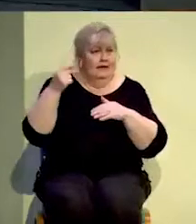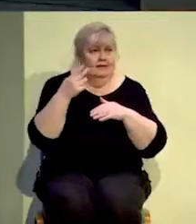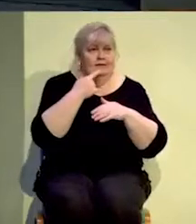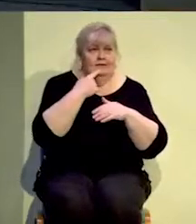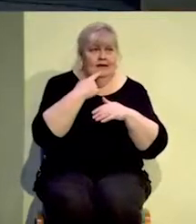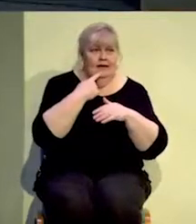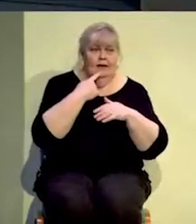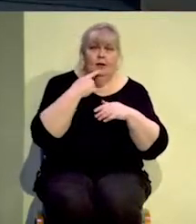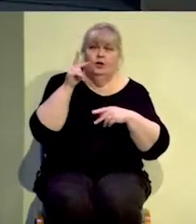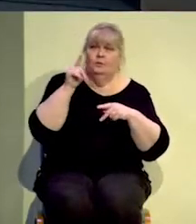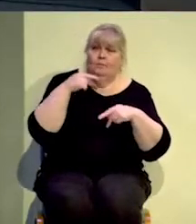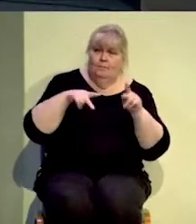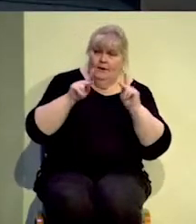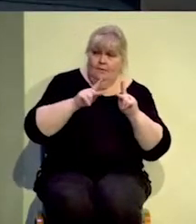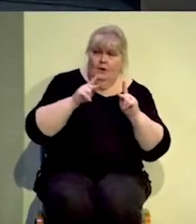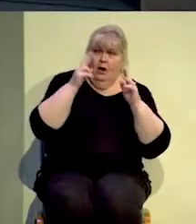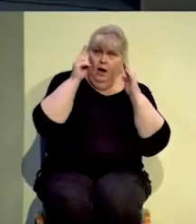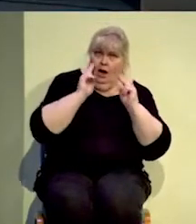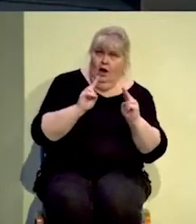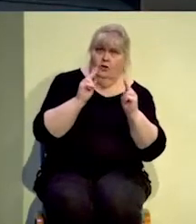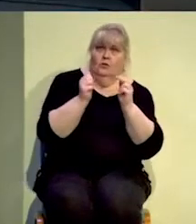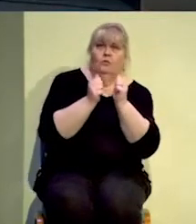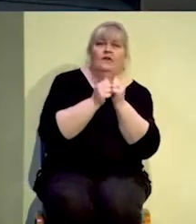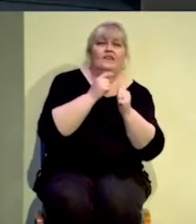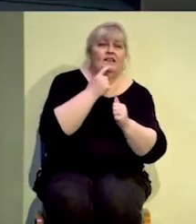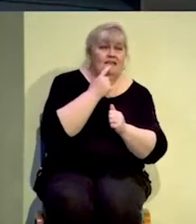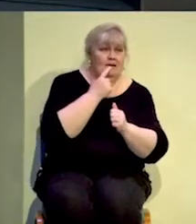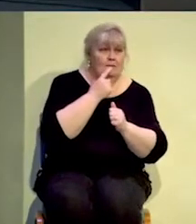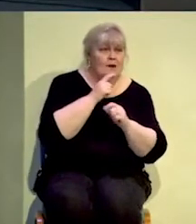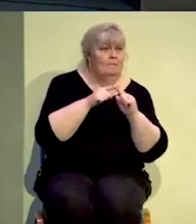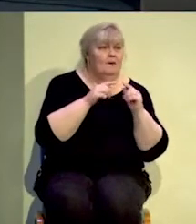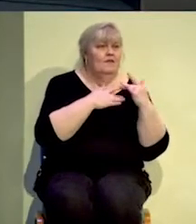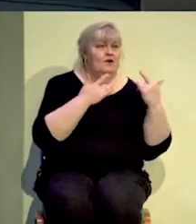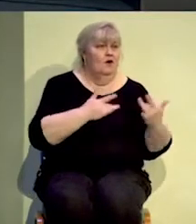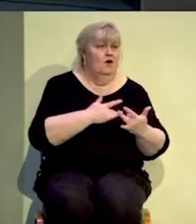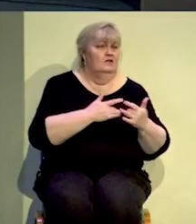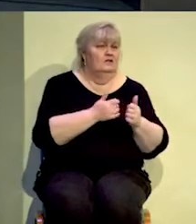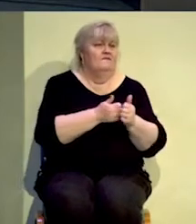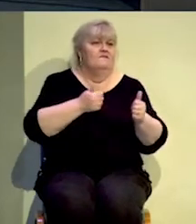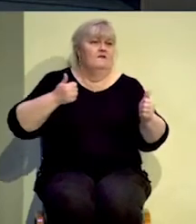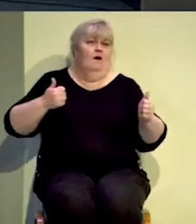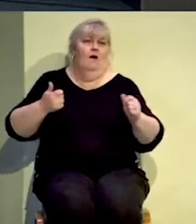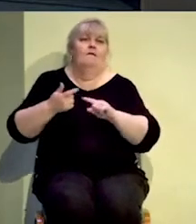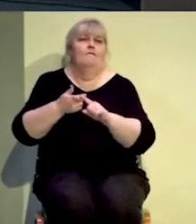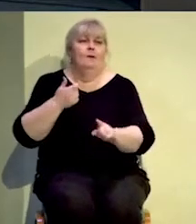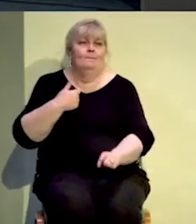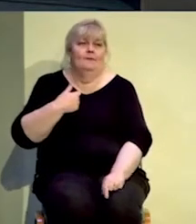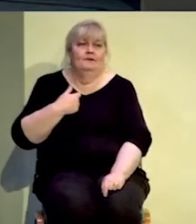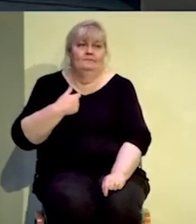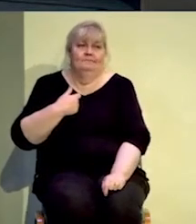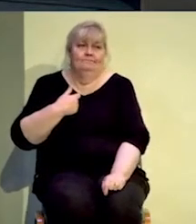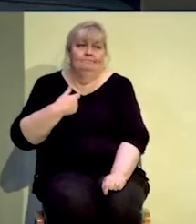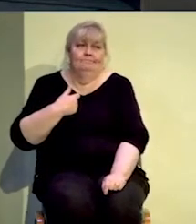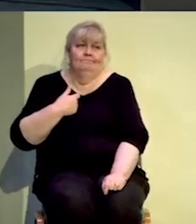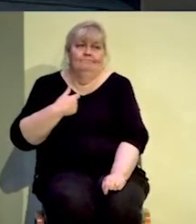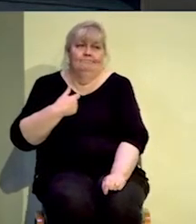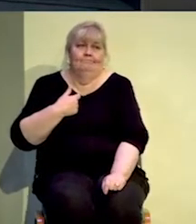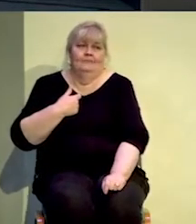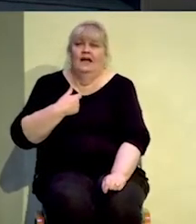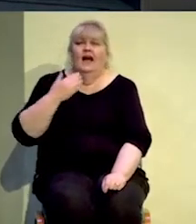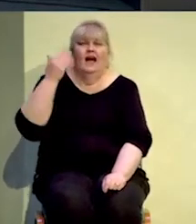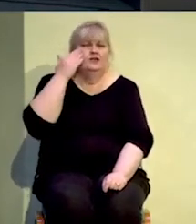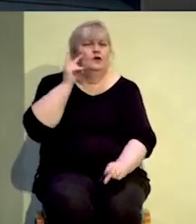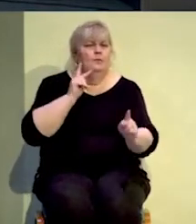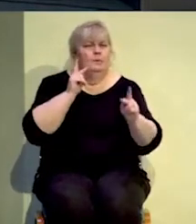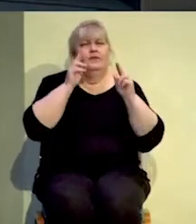me with their lips, but their heart is far from me. I know a lot of people that honor God with their